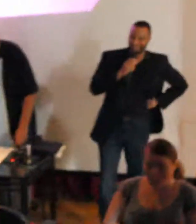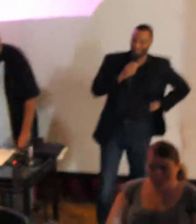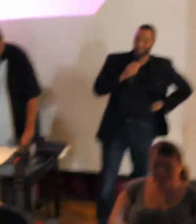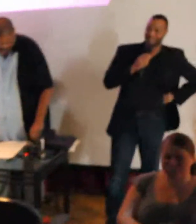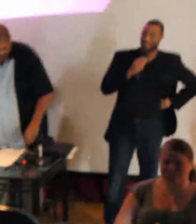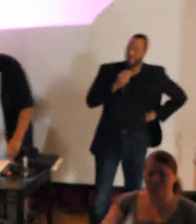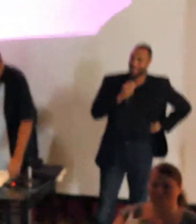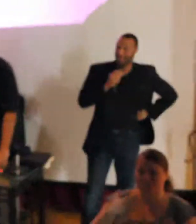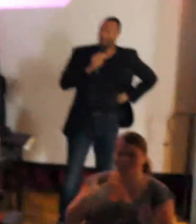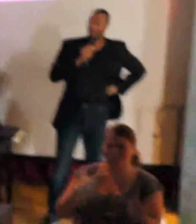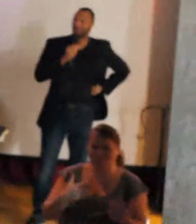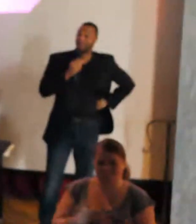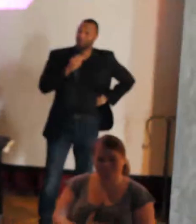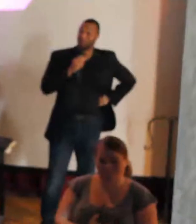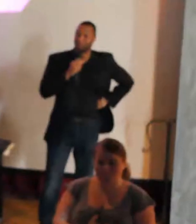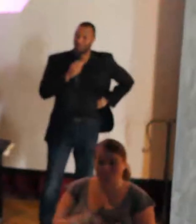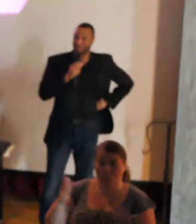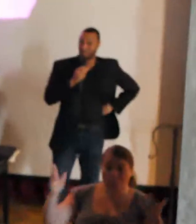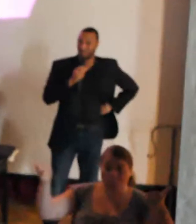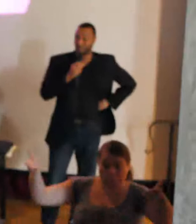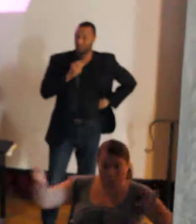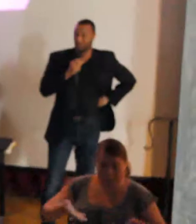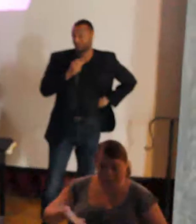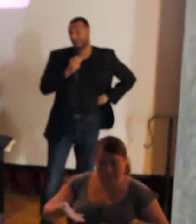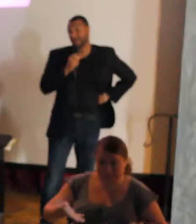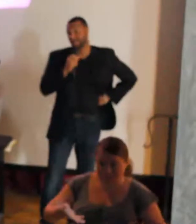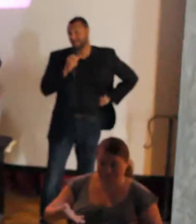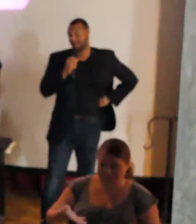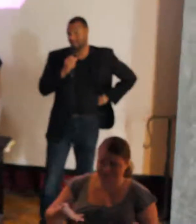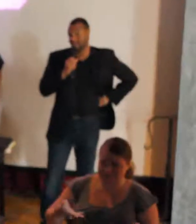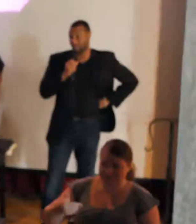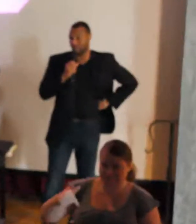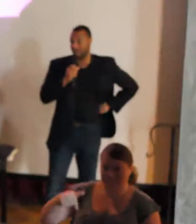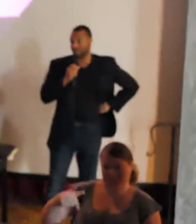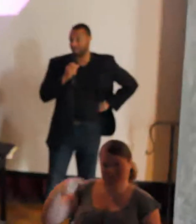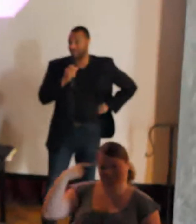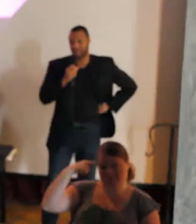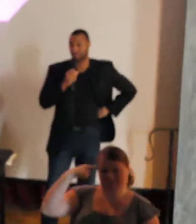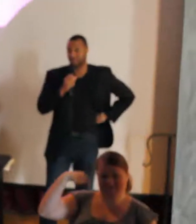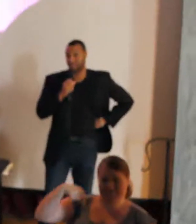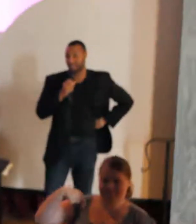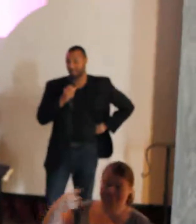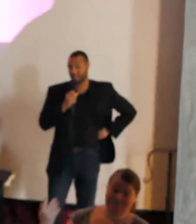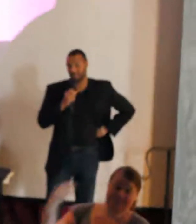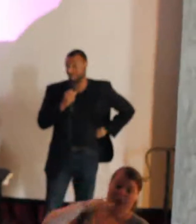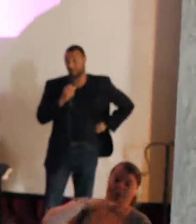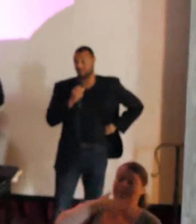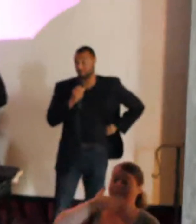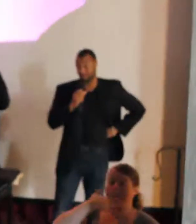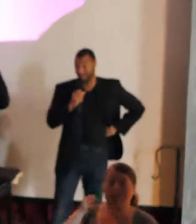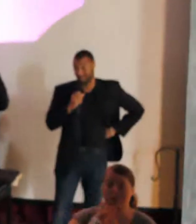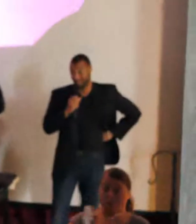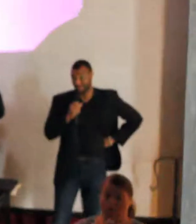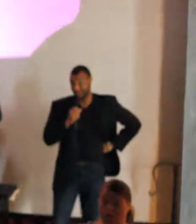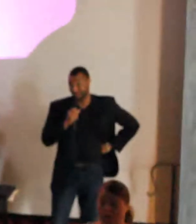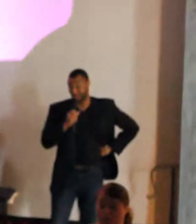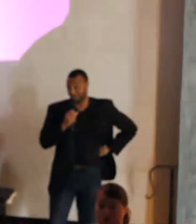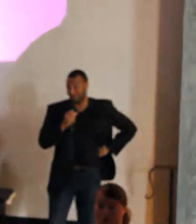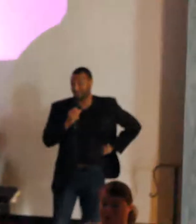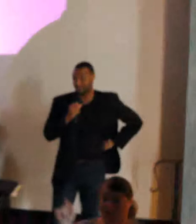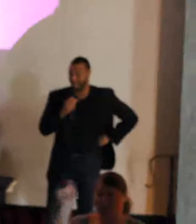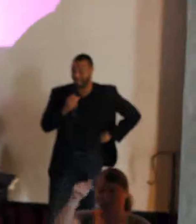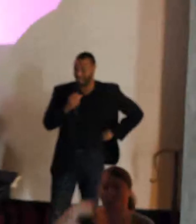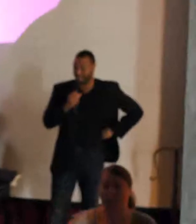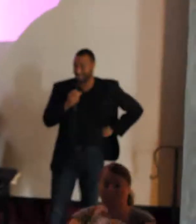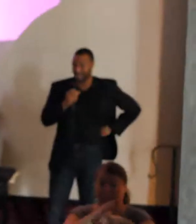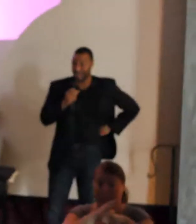Good. Welcome to what I consider to be one of the best workshops in the country. I don't know